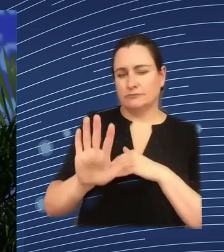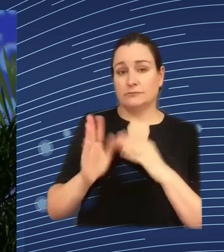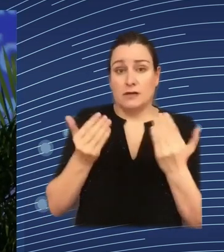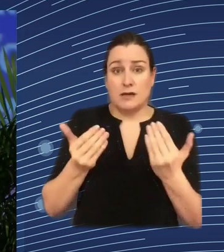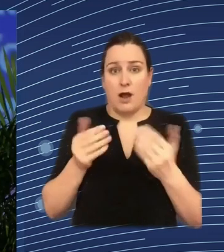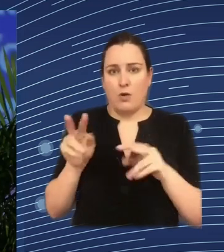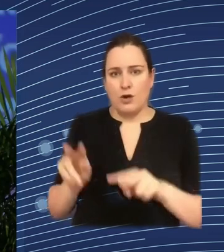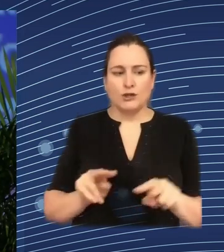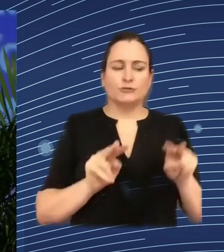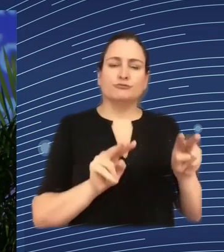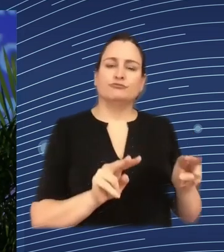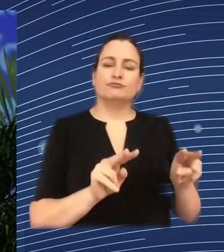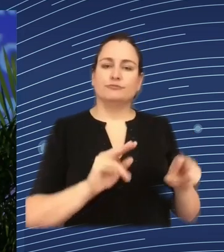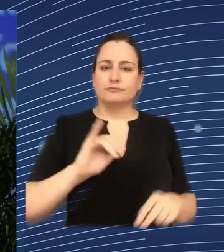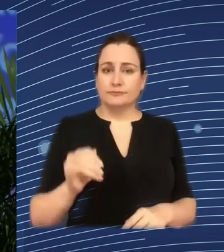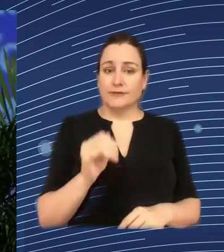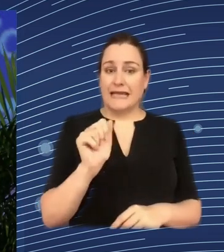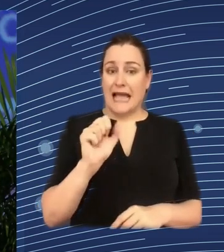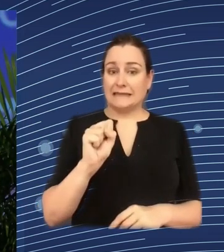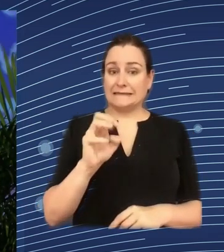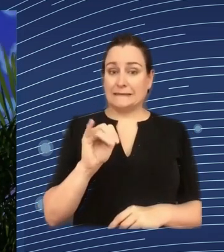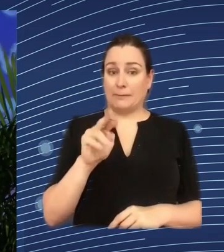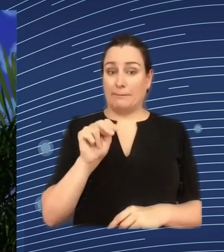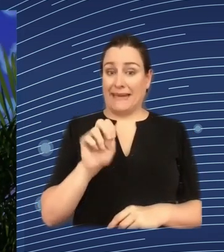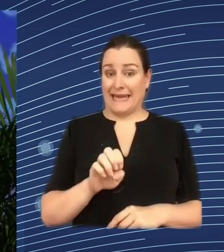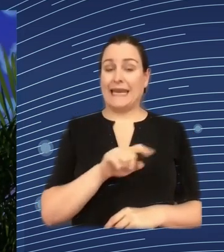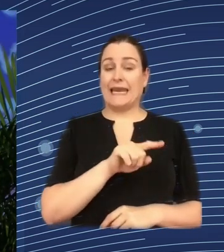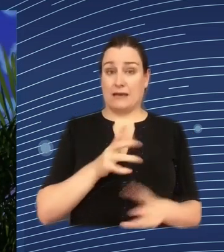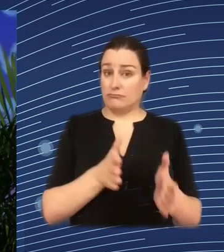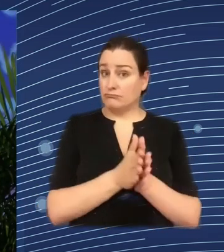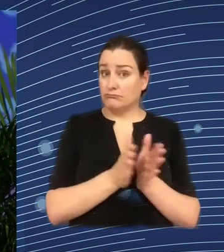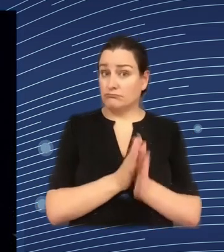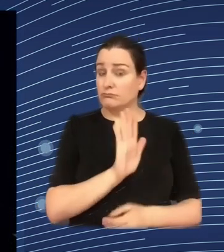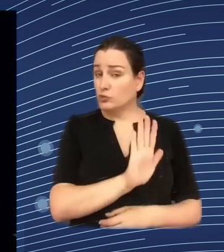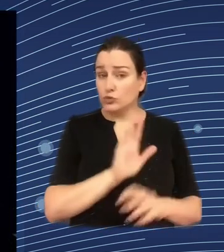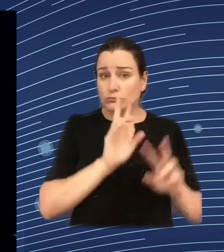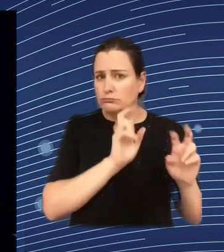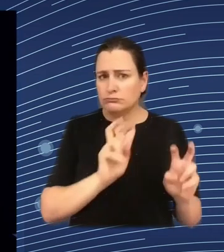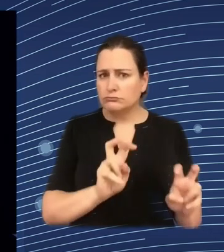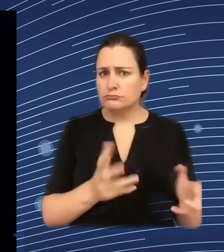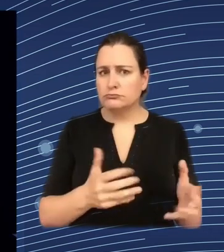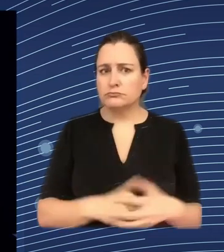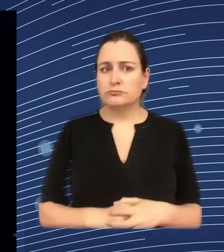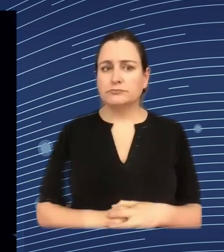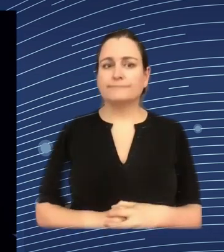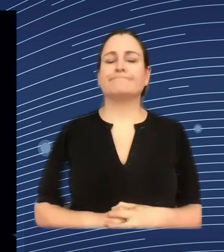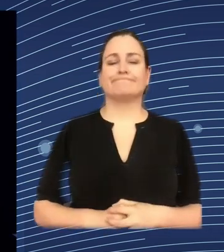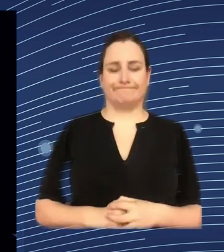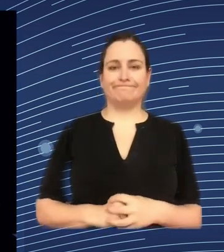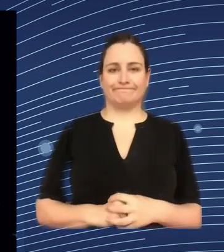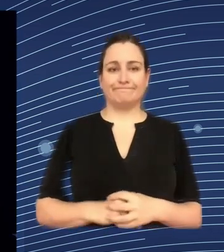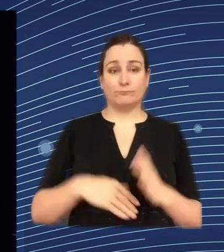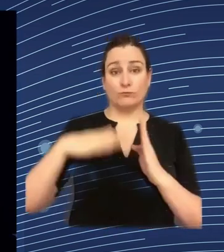what have you found there's interesting questions yes let me start actually with the top question which says